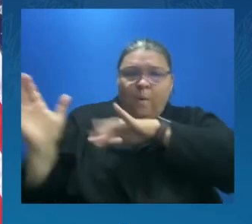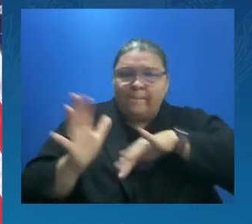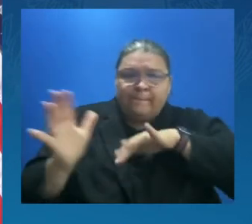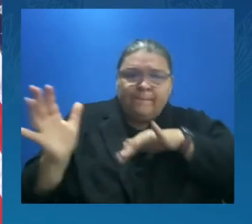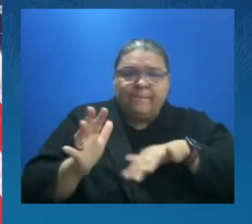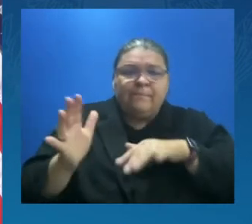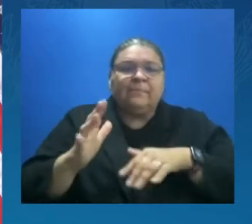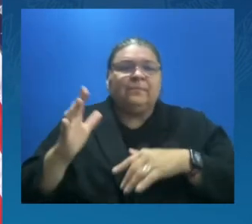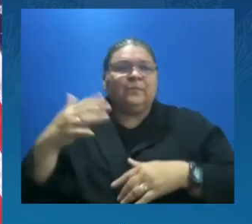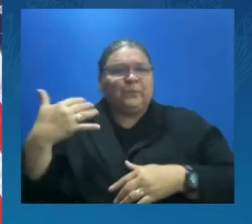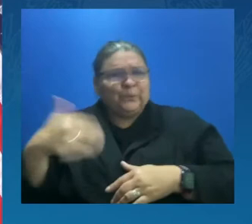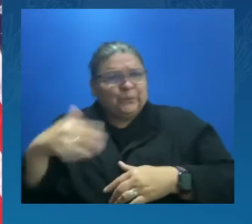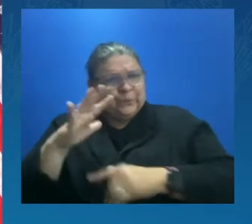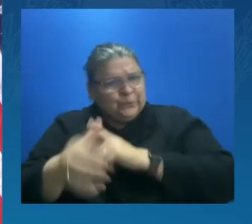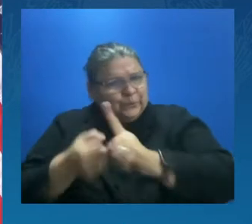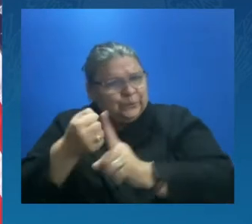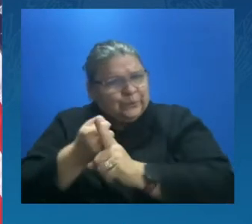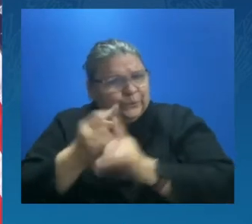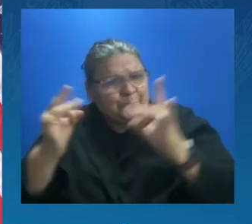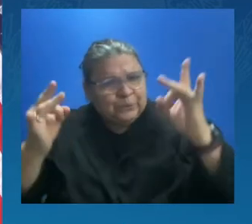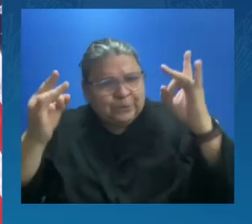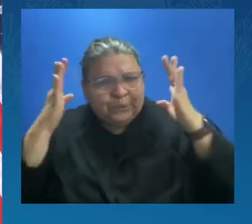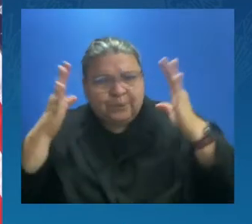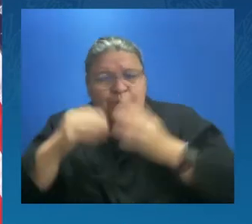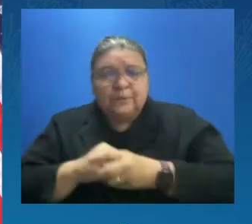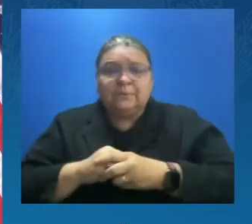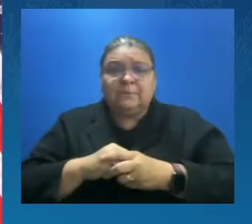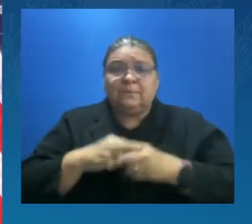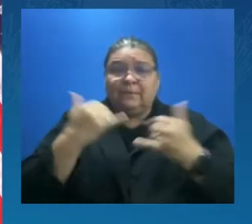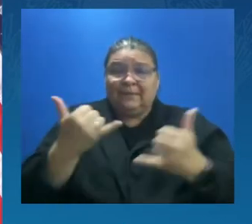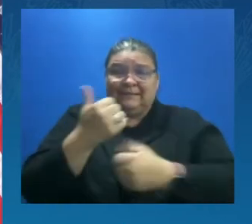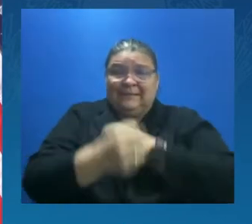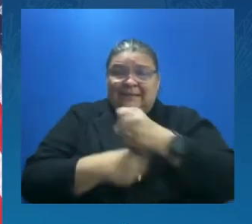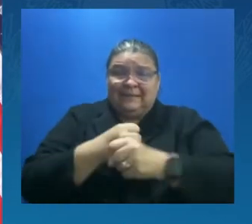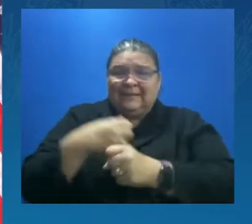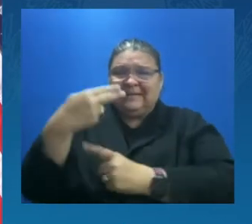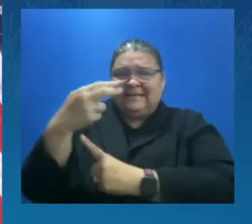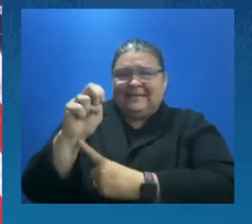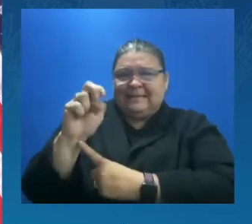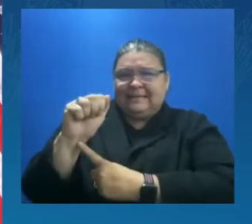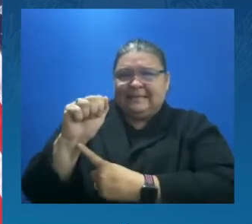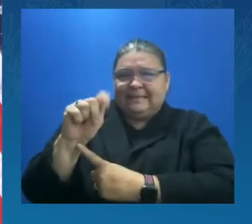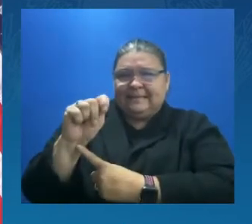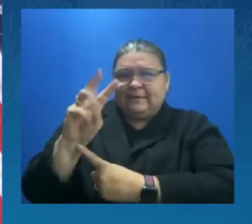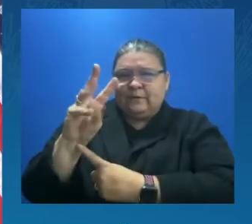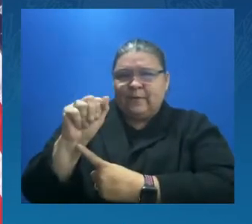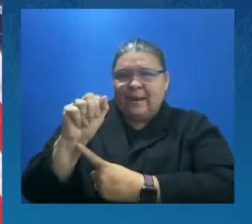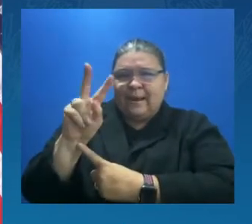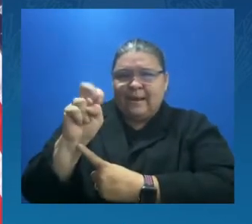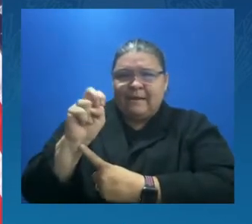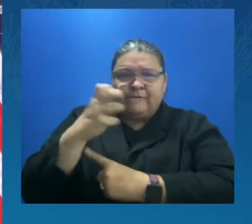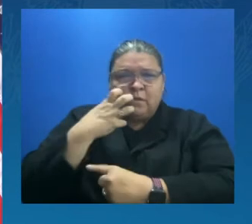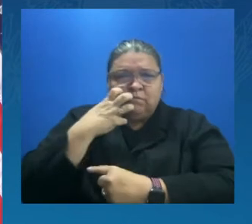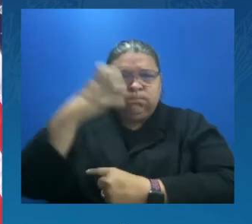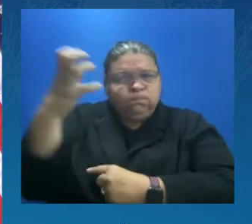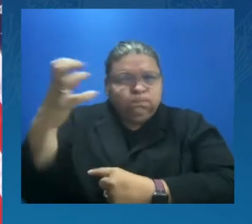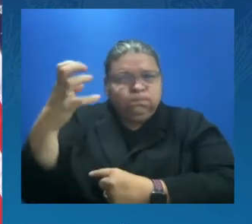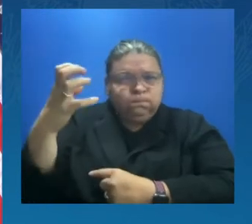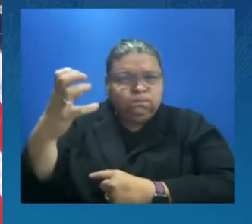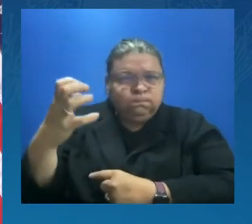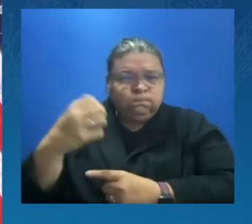heat waves have forced tens of millions of people to endure record-setting temperatures.